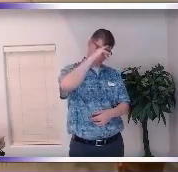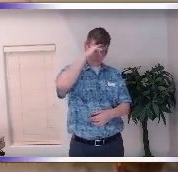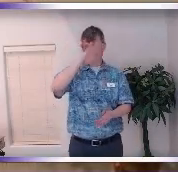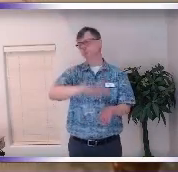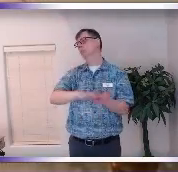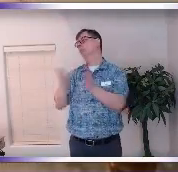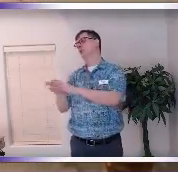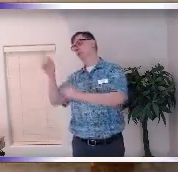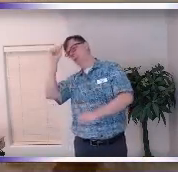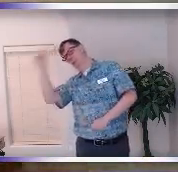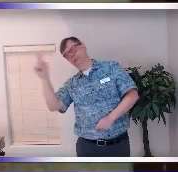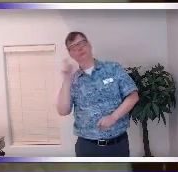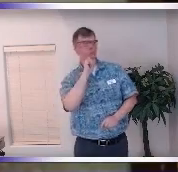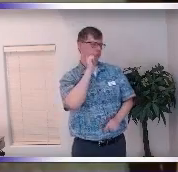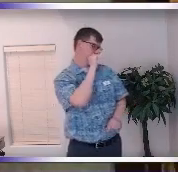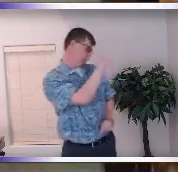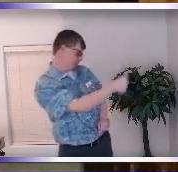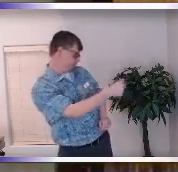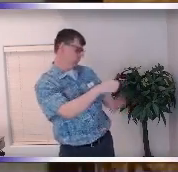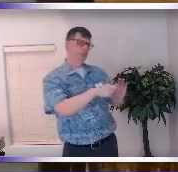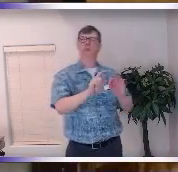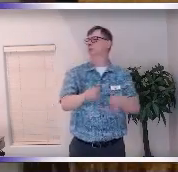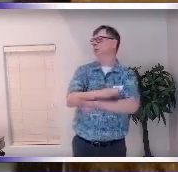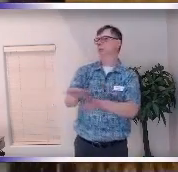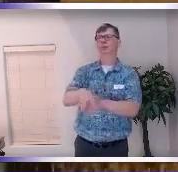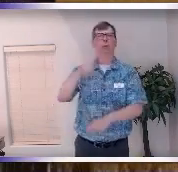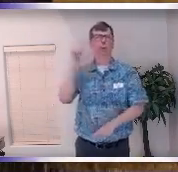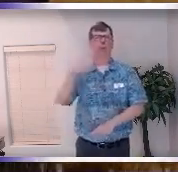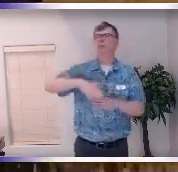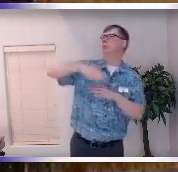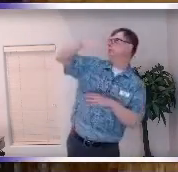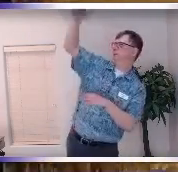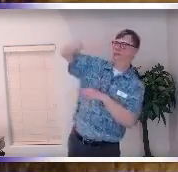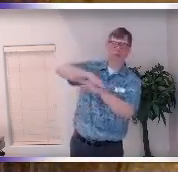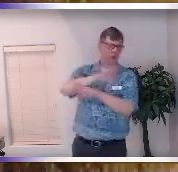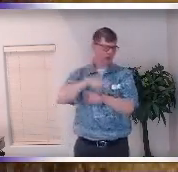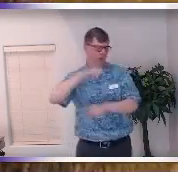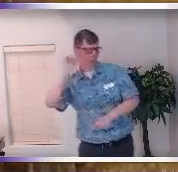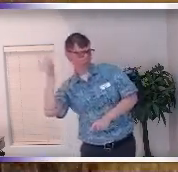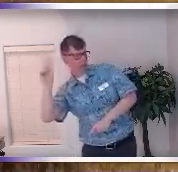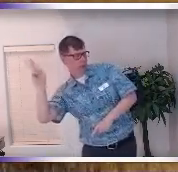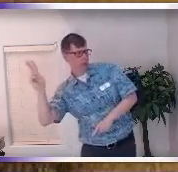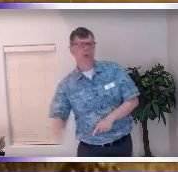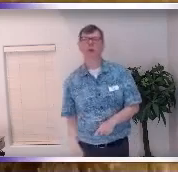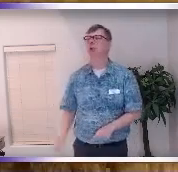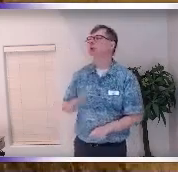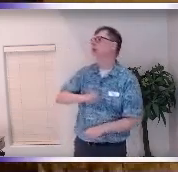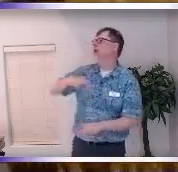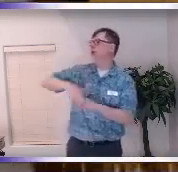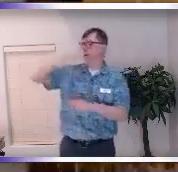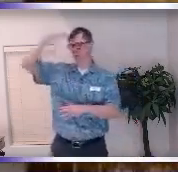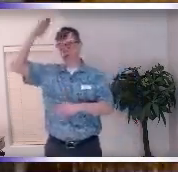beyond he used to say that you know that no one is better than anyone else we we elevate our consciousness and sometimes with a higher